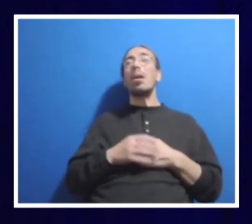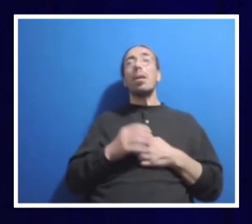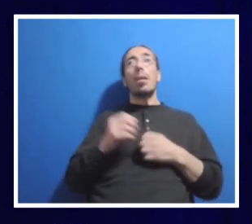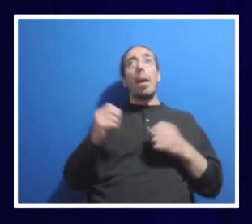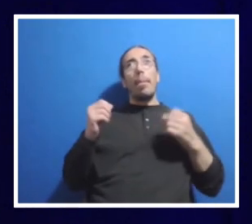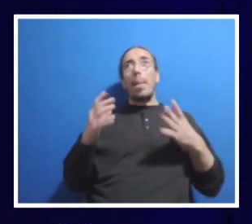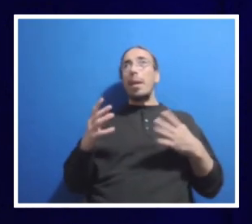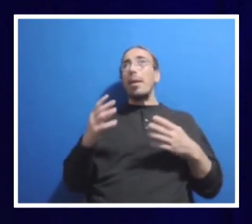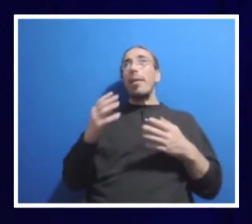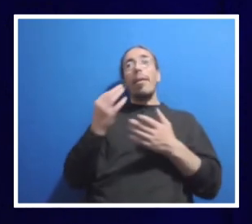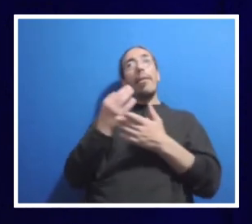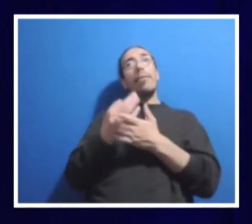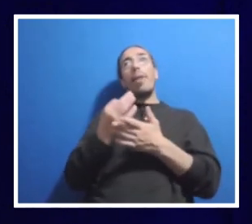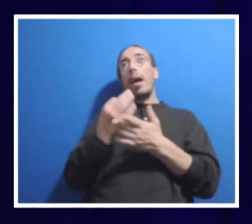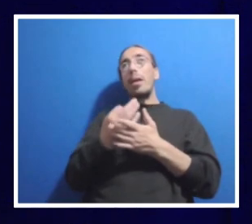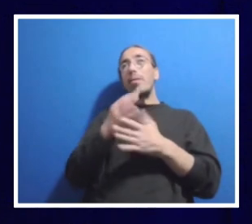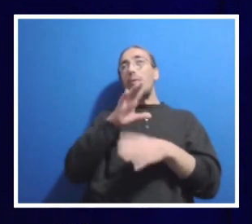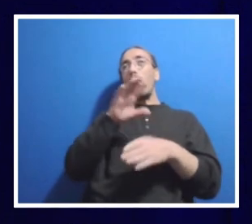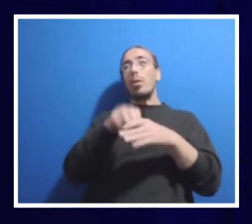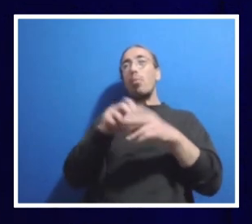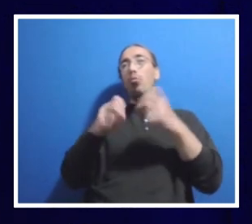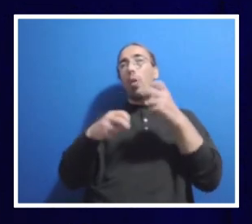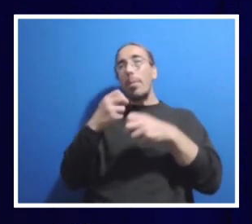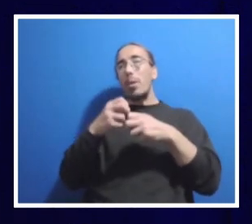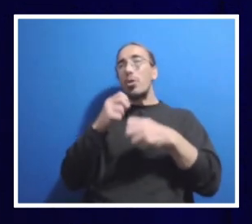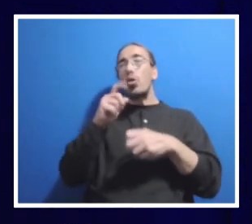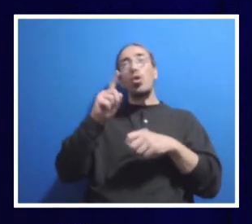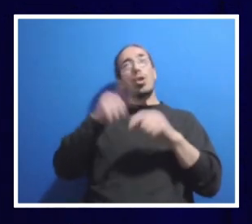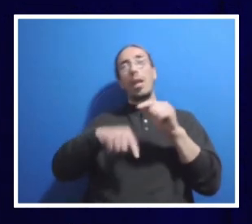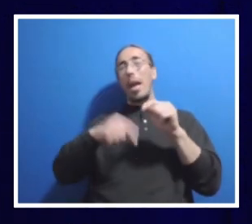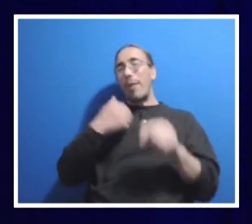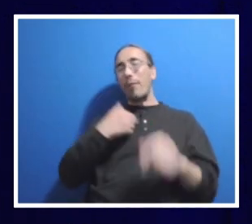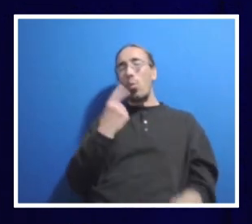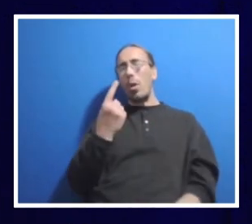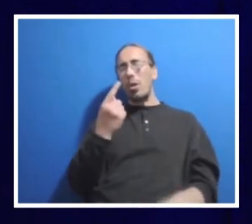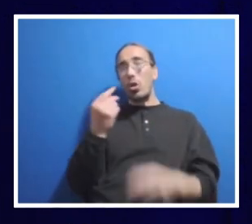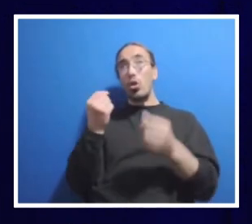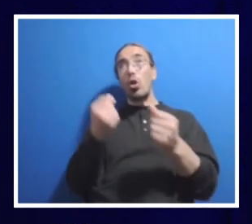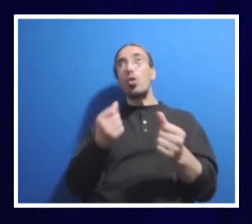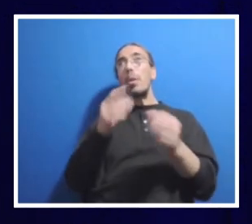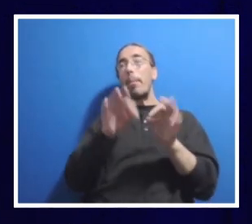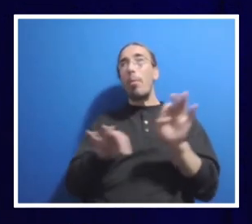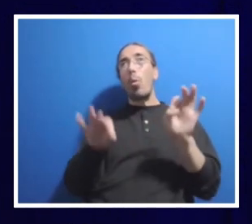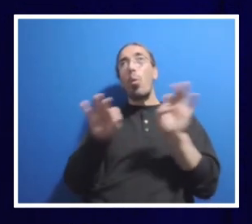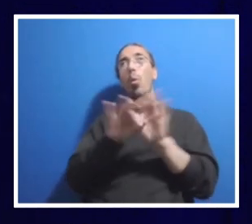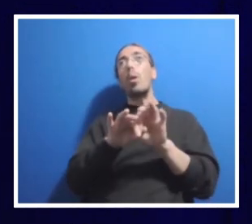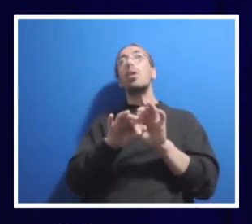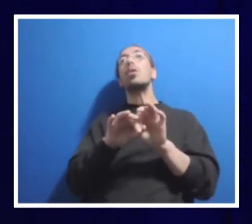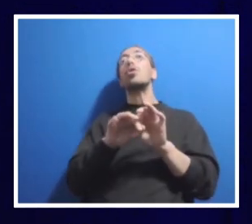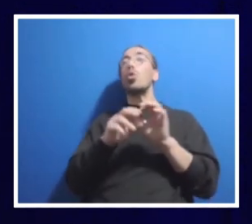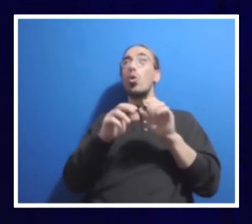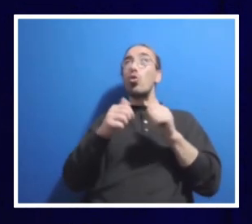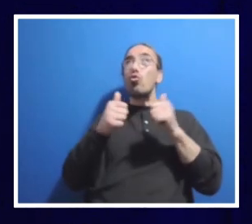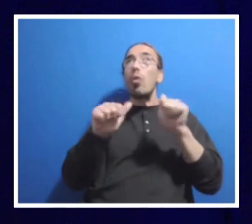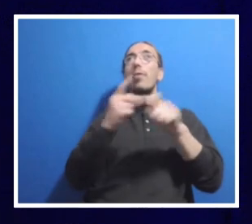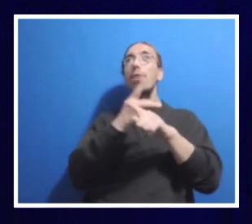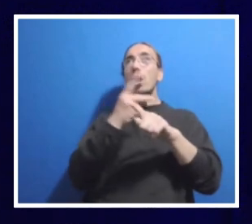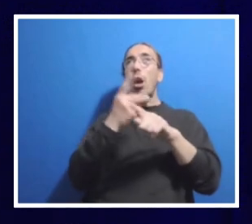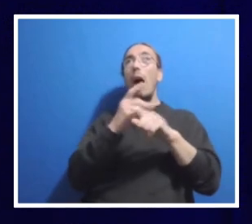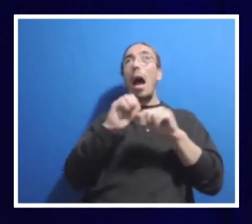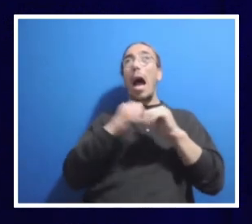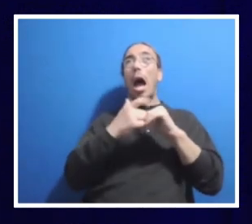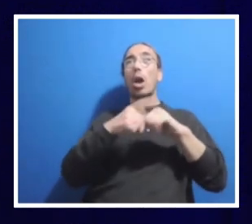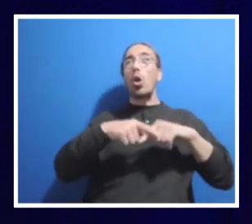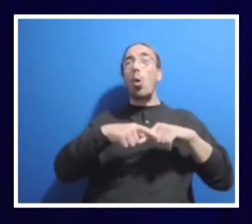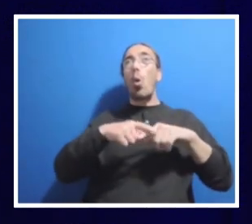So it's not one particular solution. We need to be paying attention to retention. Remember, we've talked about this. It's not